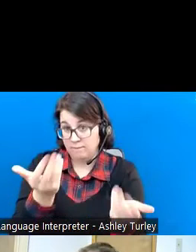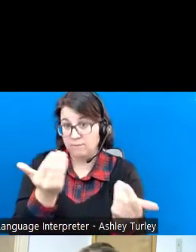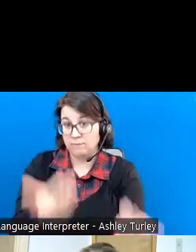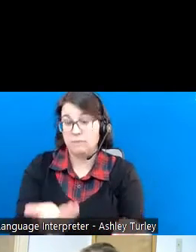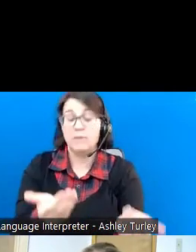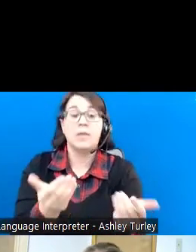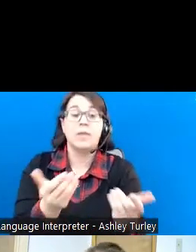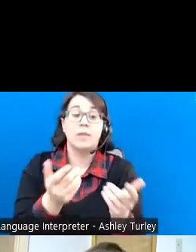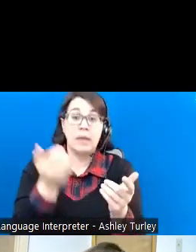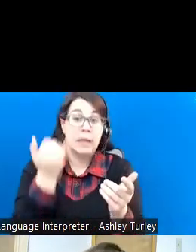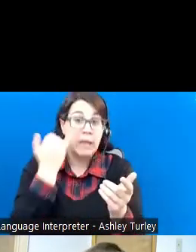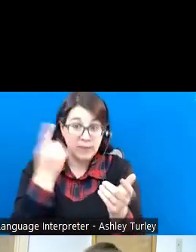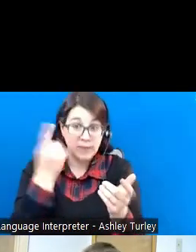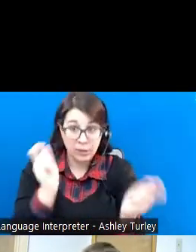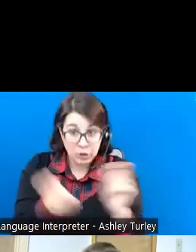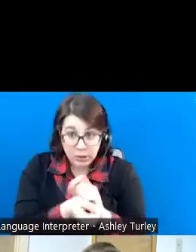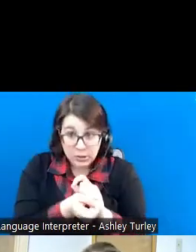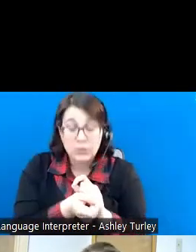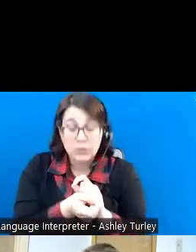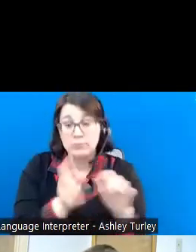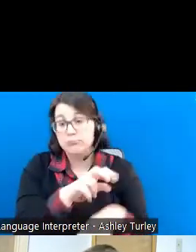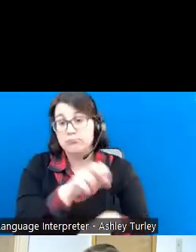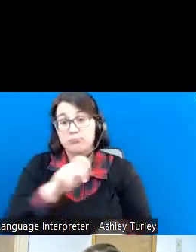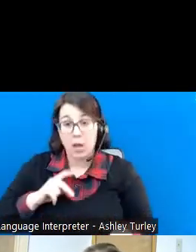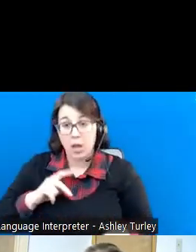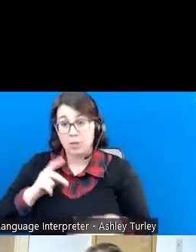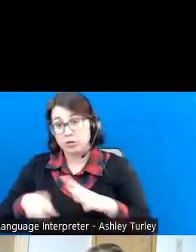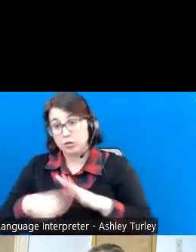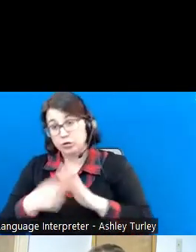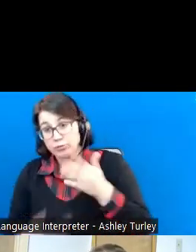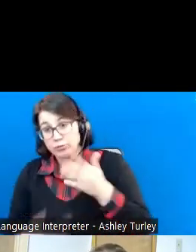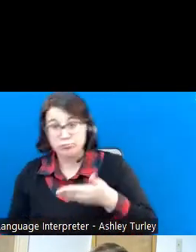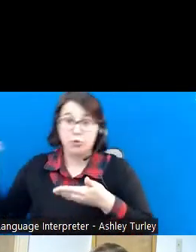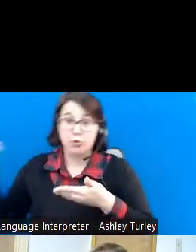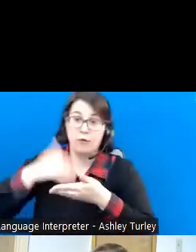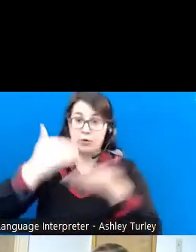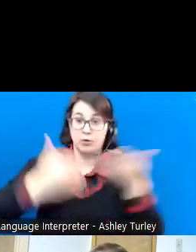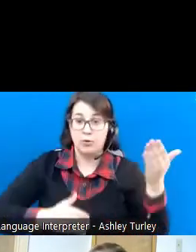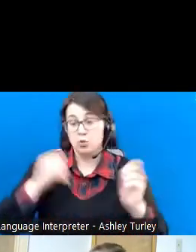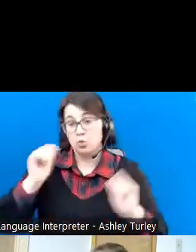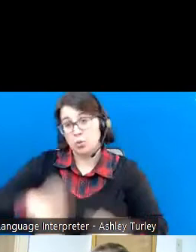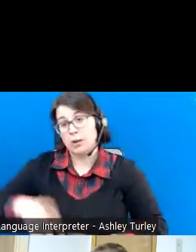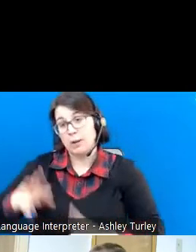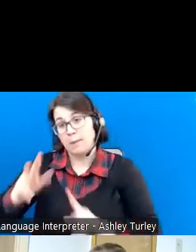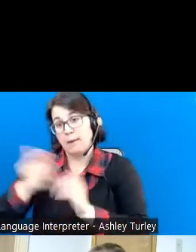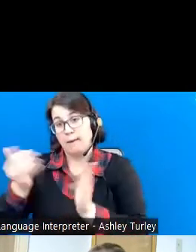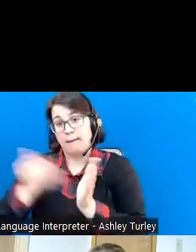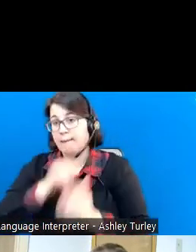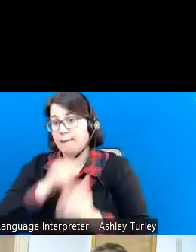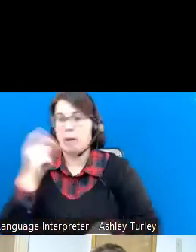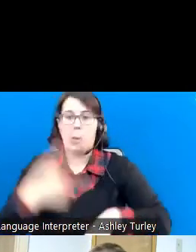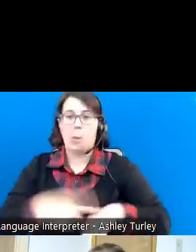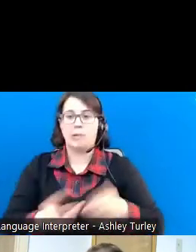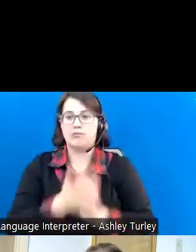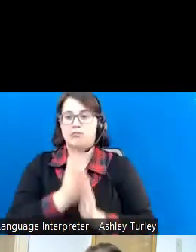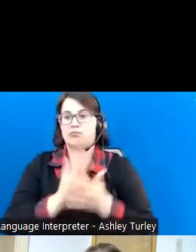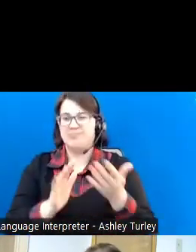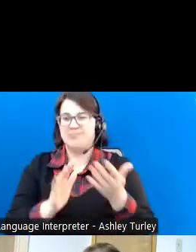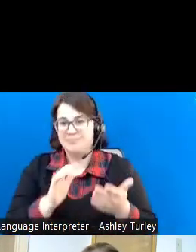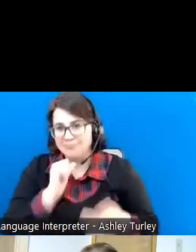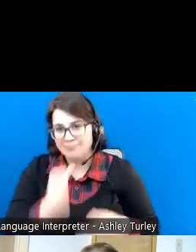something changes, you know, we can always start over, individuals can come back and reapply. It's not a one-time, you know, deal.